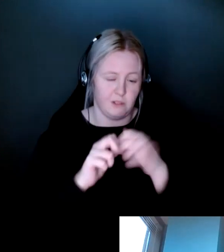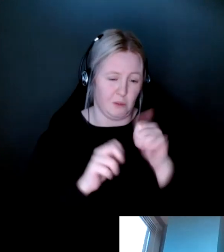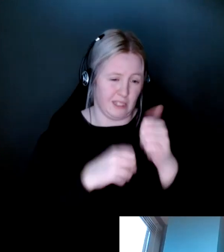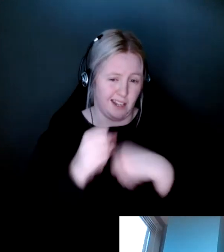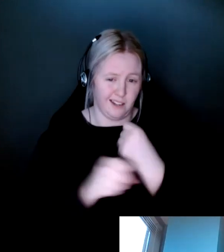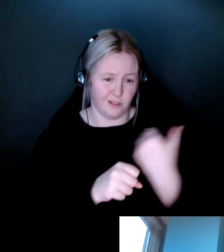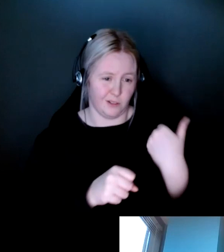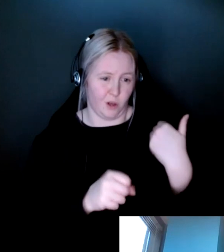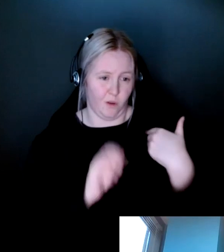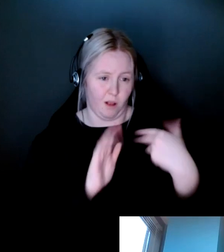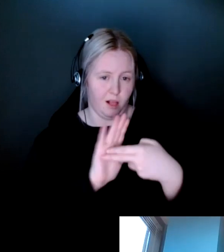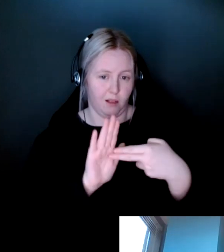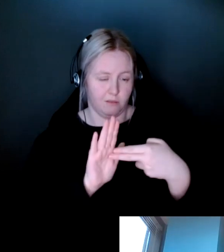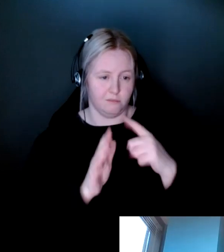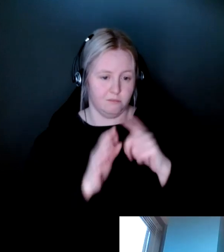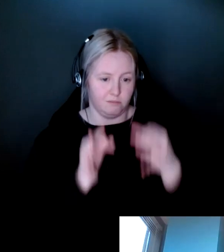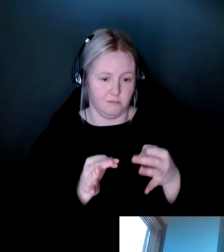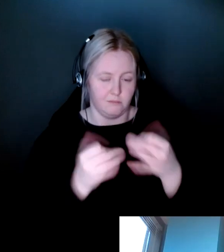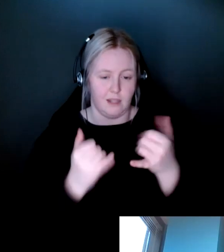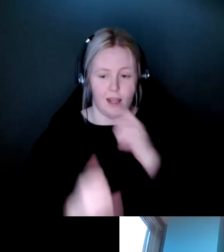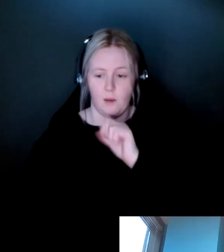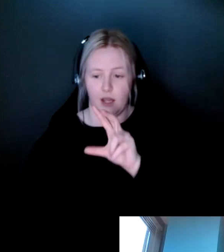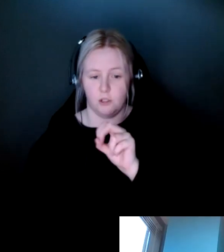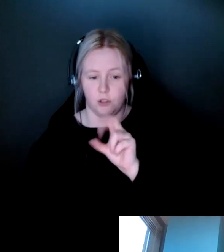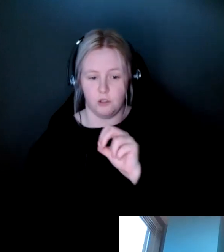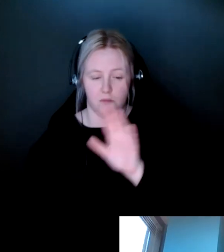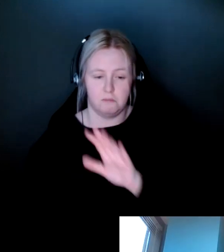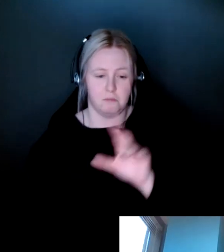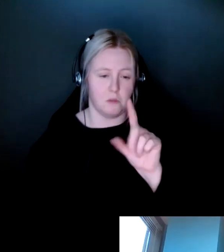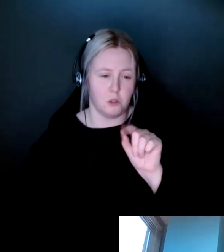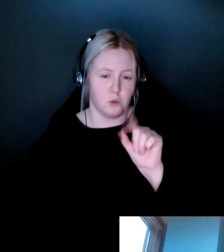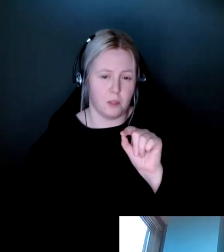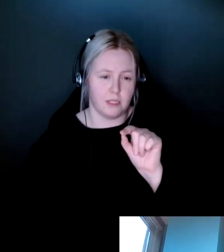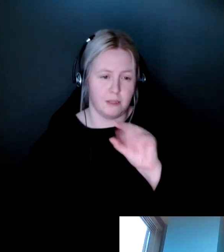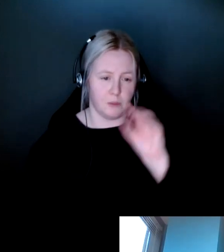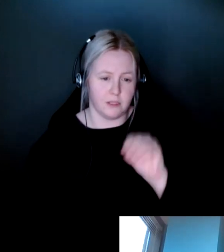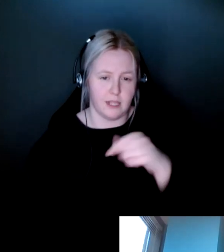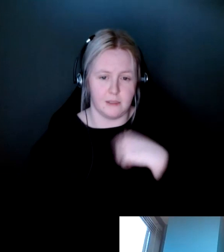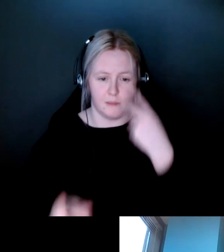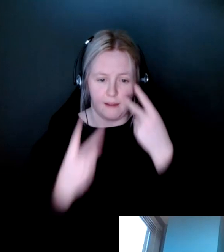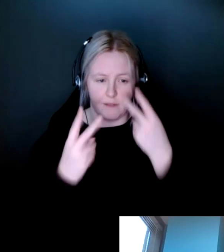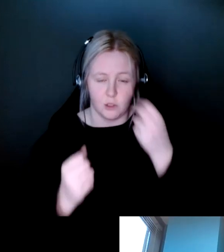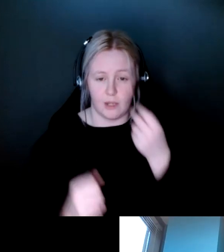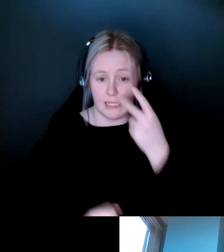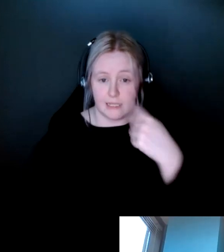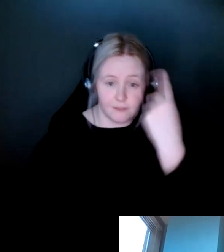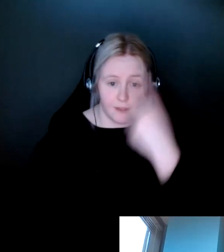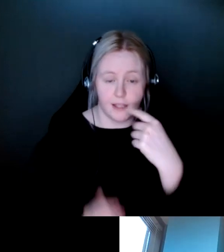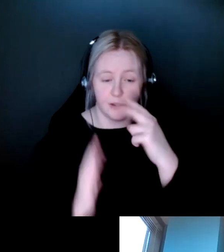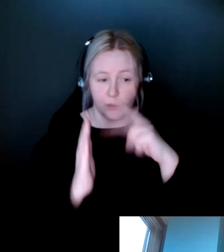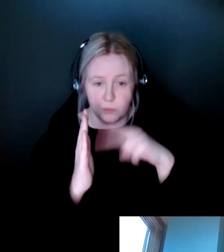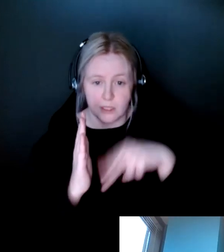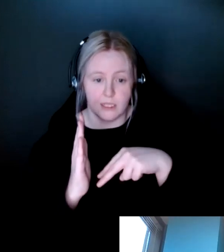got diagnosed. And right now at age 30, I have about 20 degrees of central vision. So I can read, I can see faces, I can make out